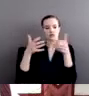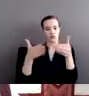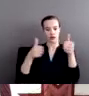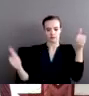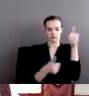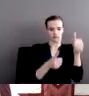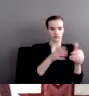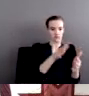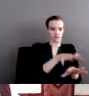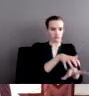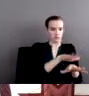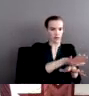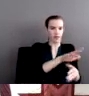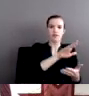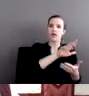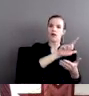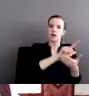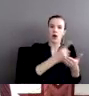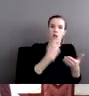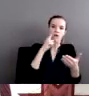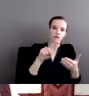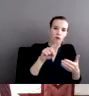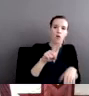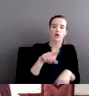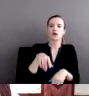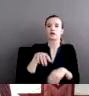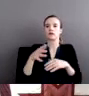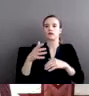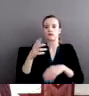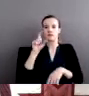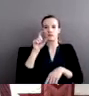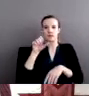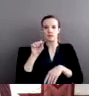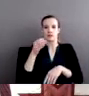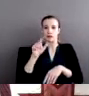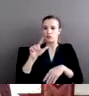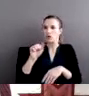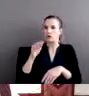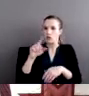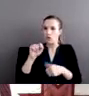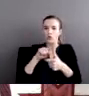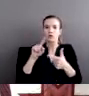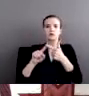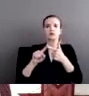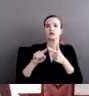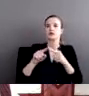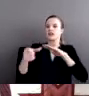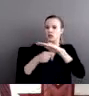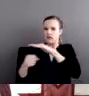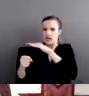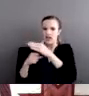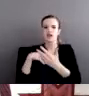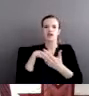sex trafficking, sex and would allow tribes to prosecute non-Indians who commit those kinds